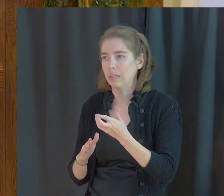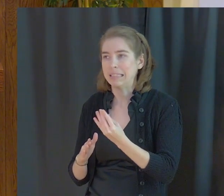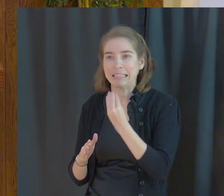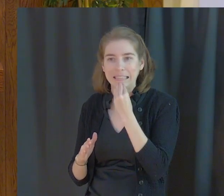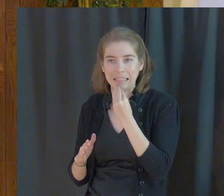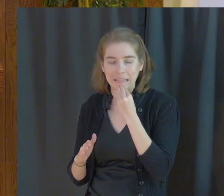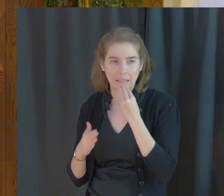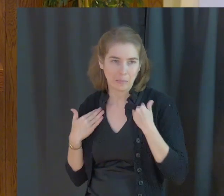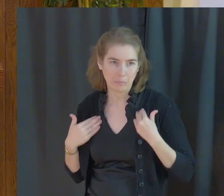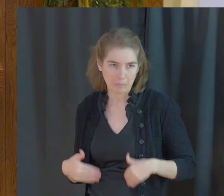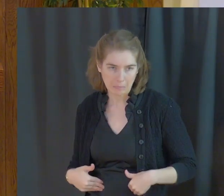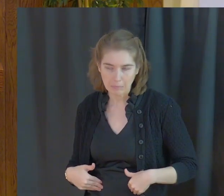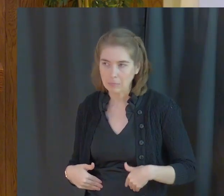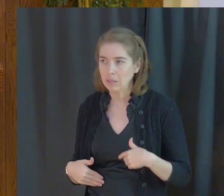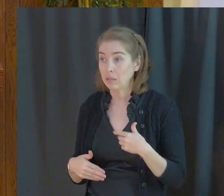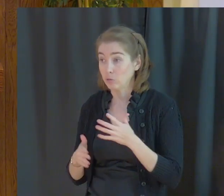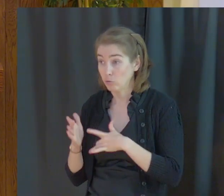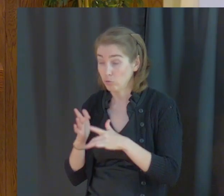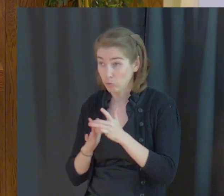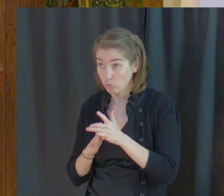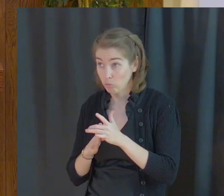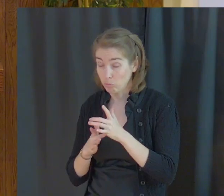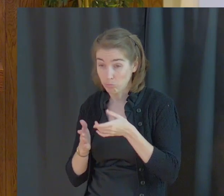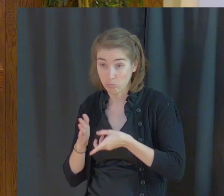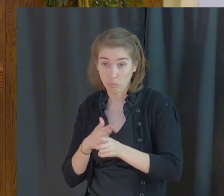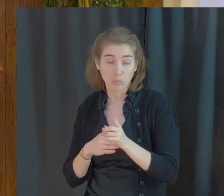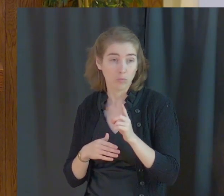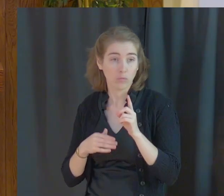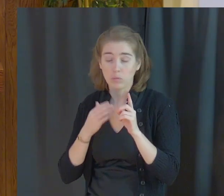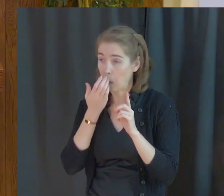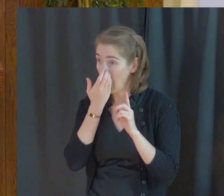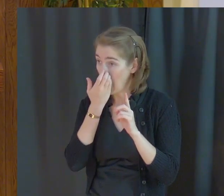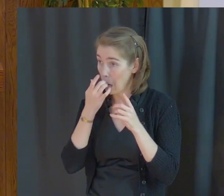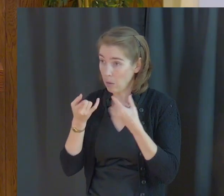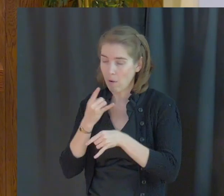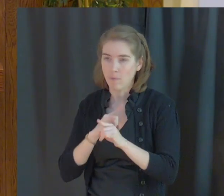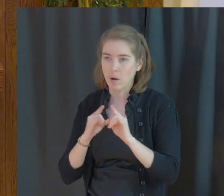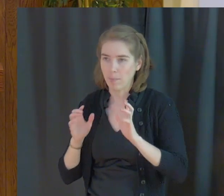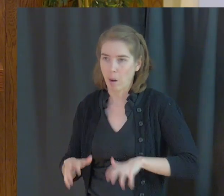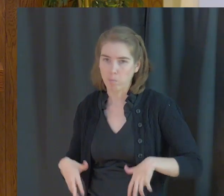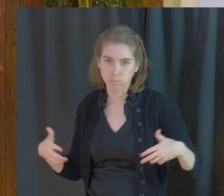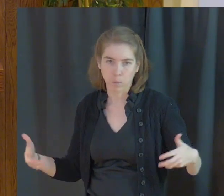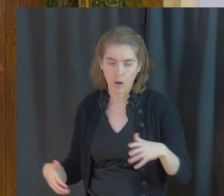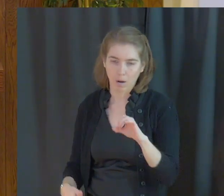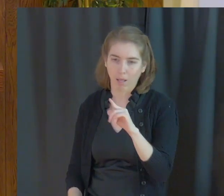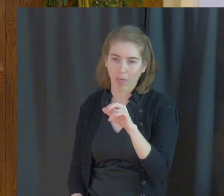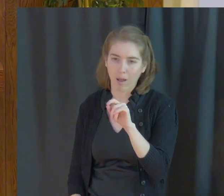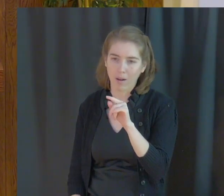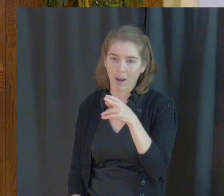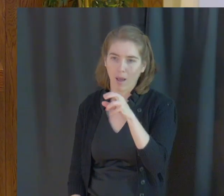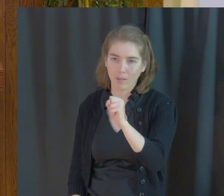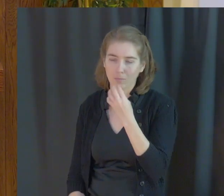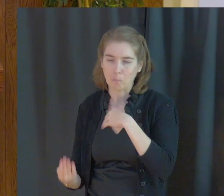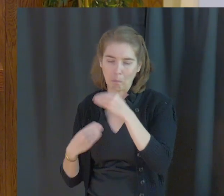Jesus was even accused behind his back of being a gluttonous man, of being a drunkard,